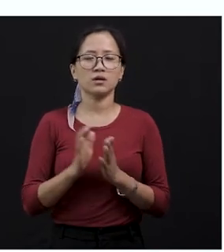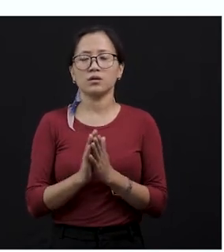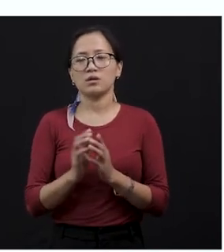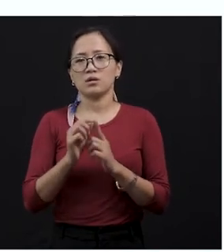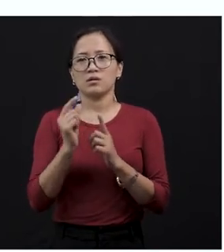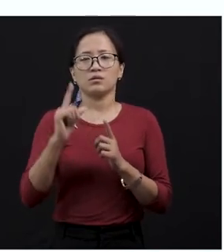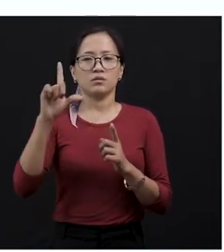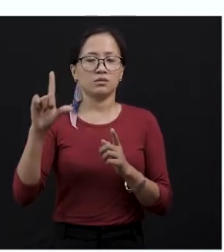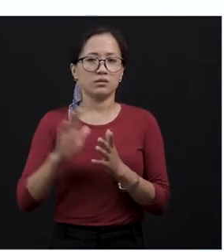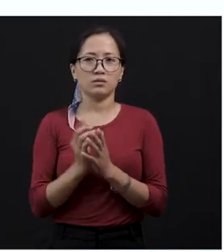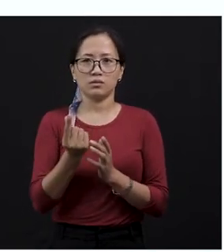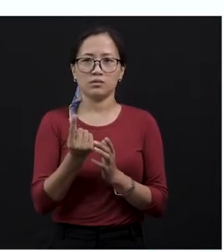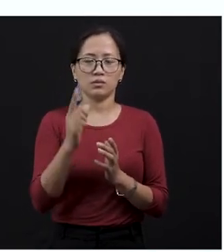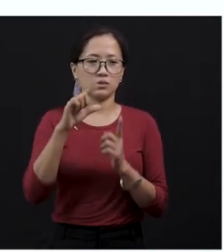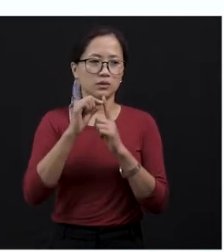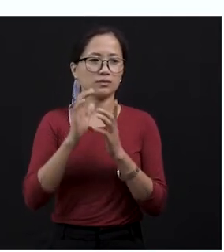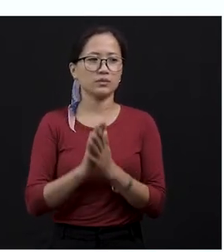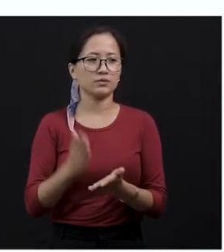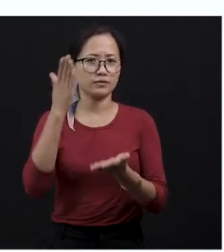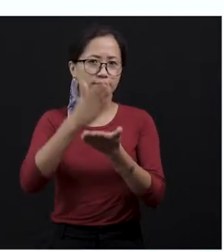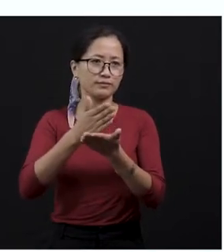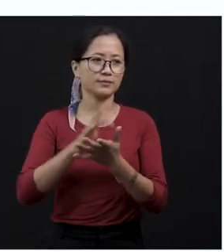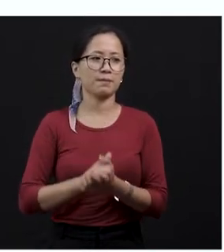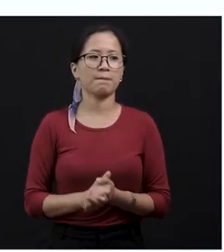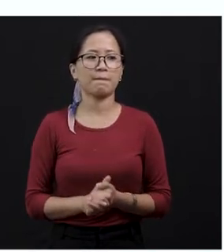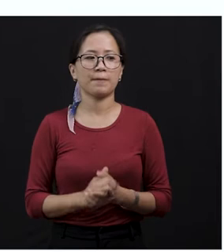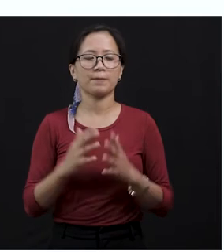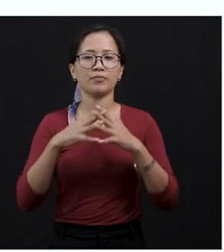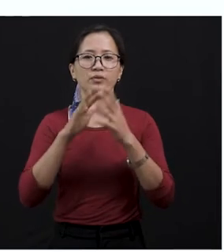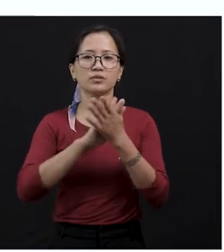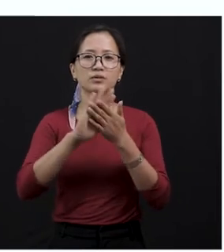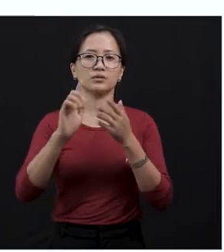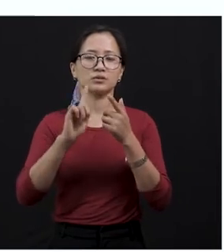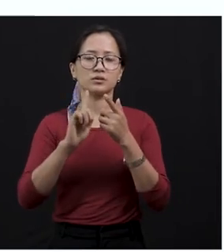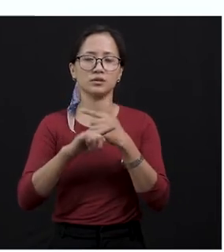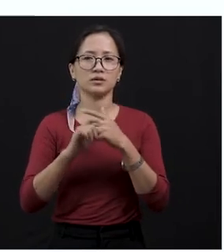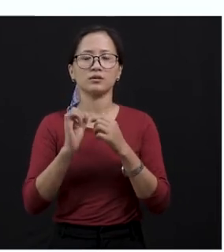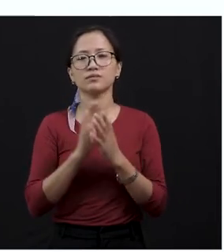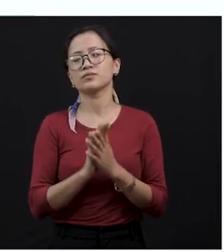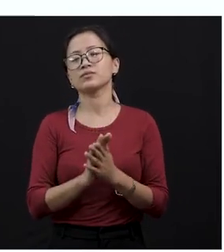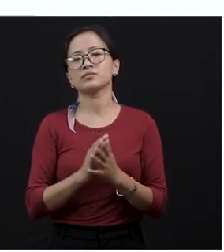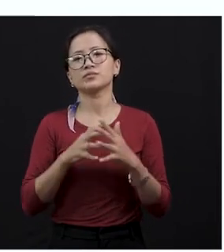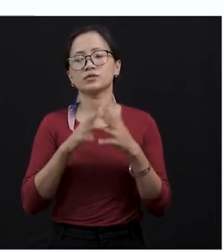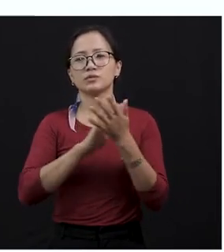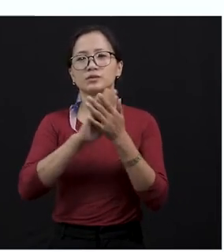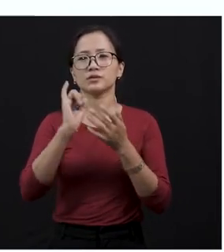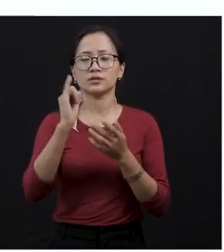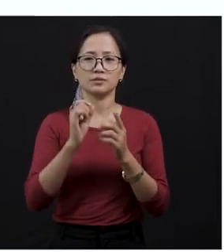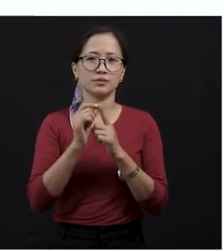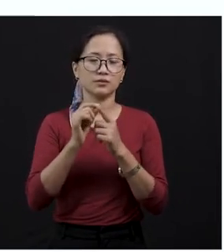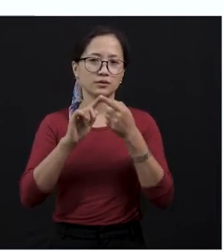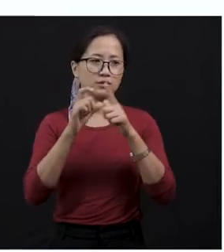Pull up, here, stop. You will find a phrase like this. Whipped, and there will be some words in between. Whipped